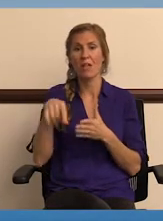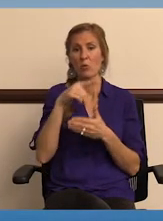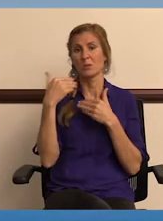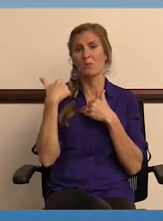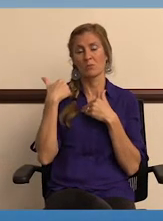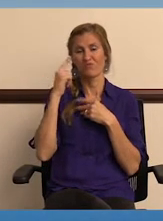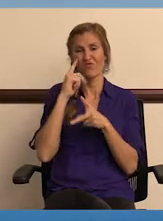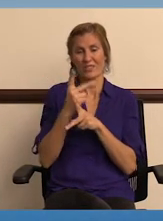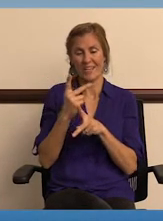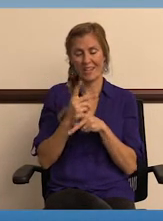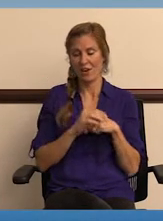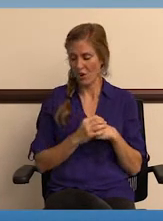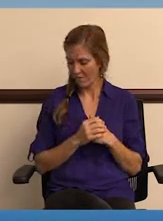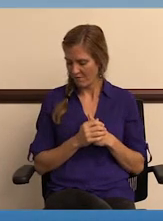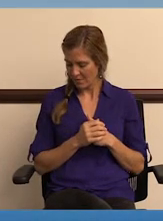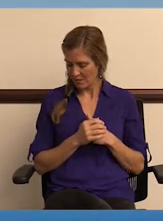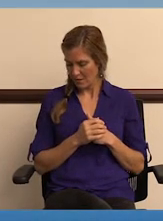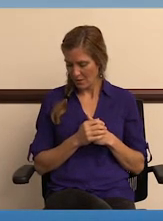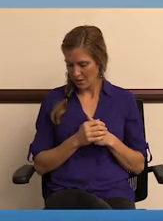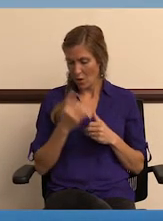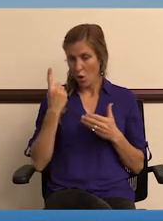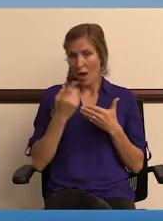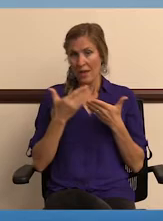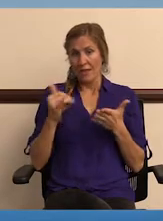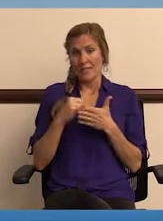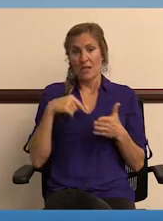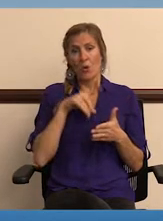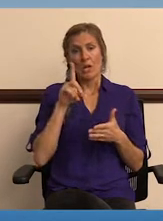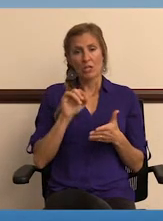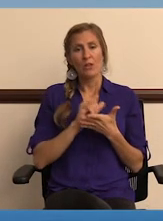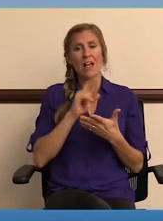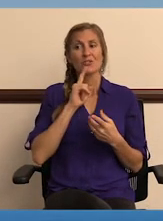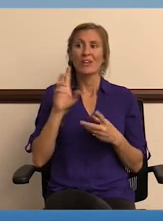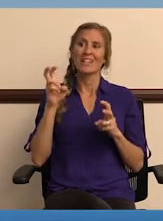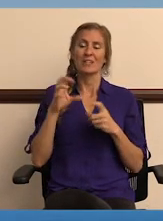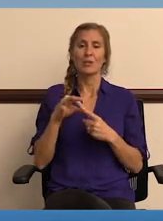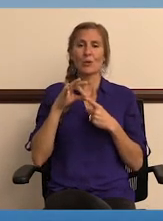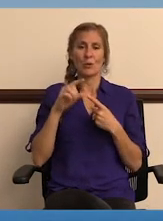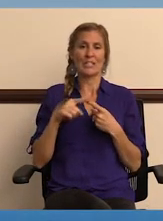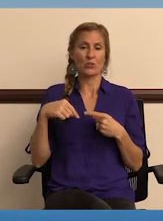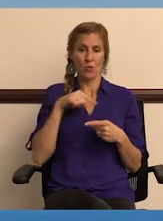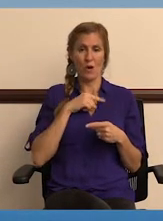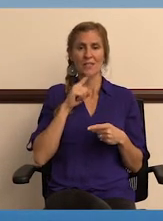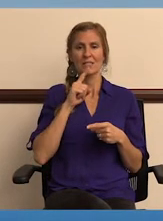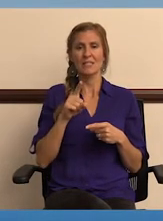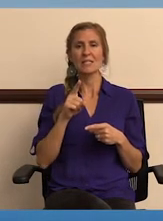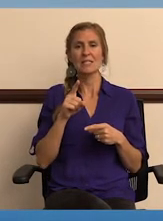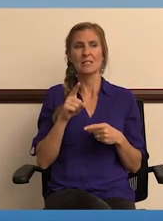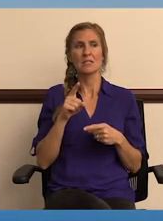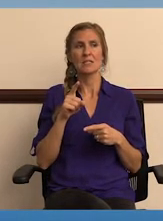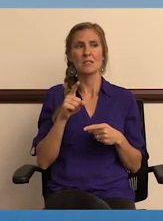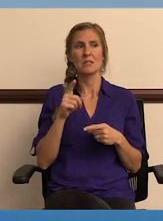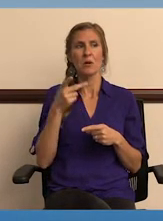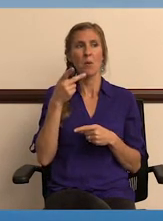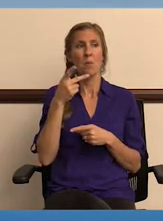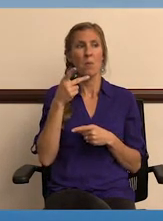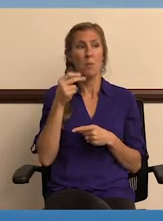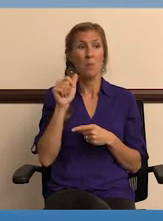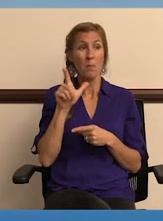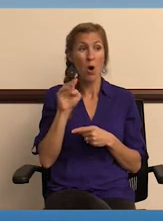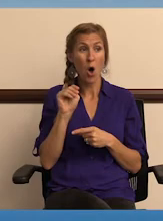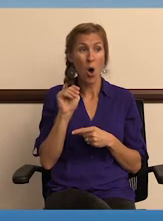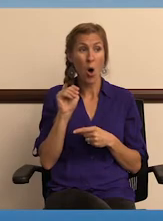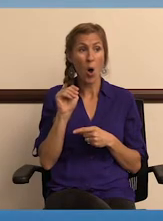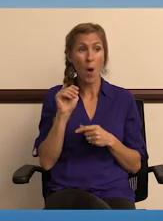a lot that they're responsible for taking care of. One of the things that we do that's kind of unique to us, too, is pond maintenance.